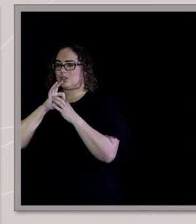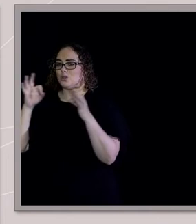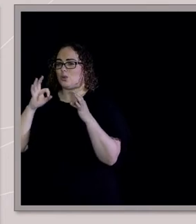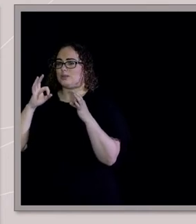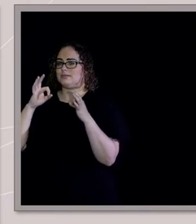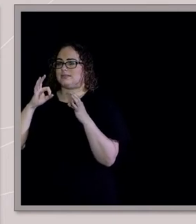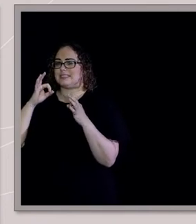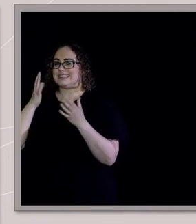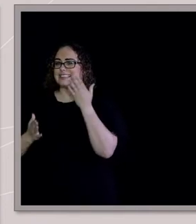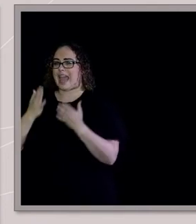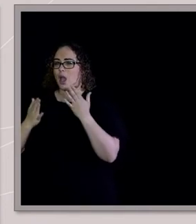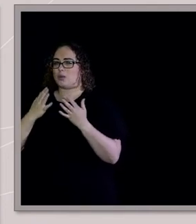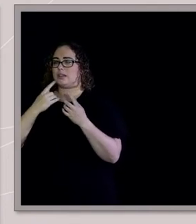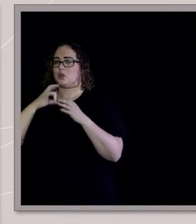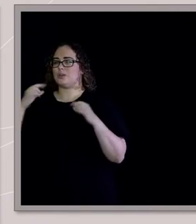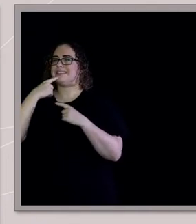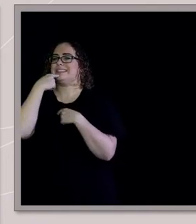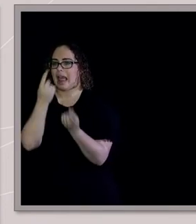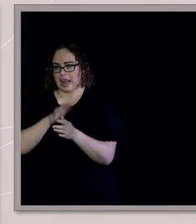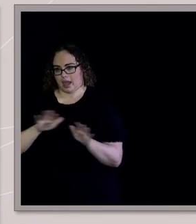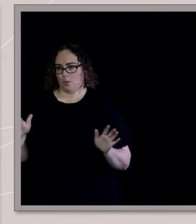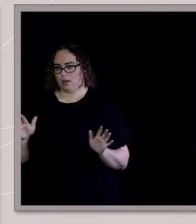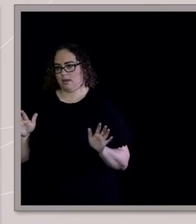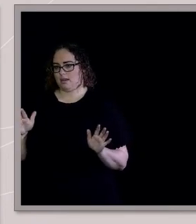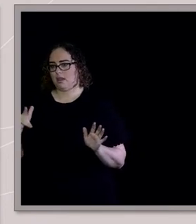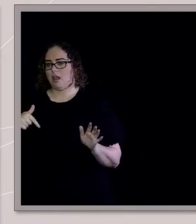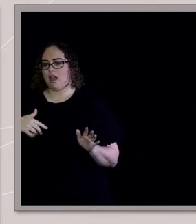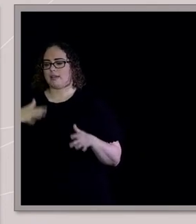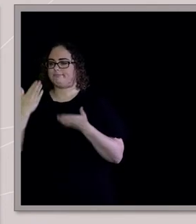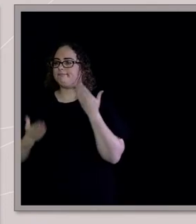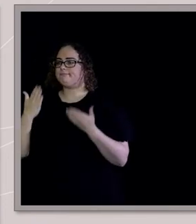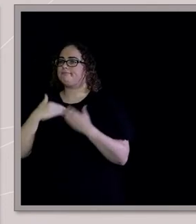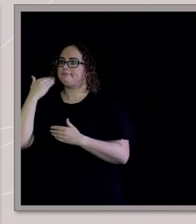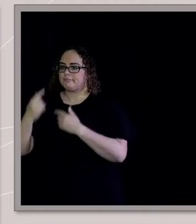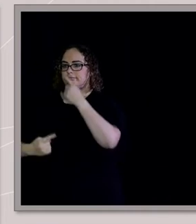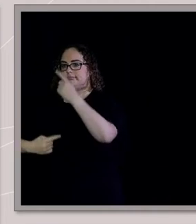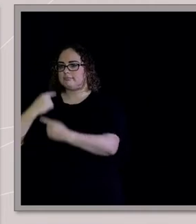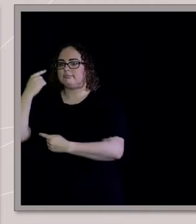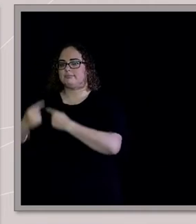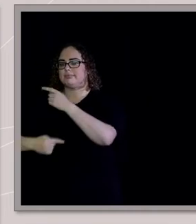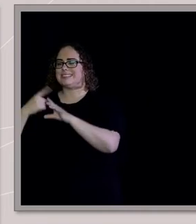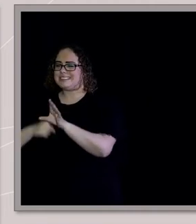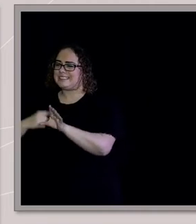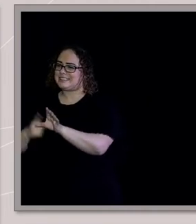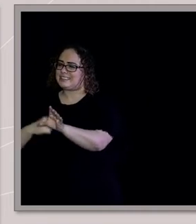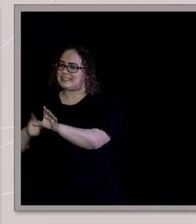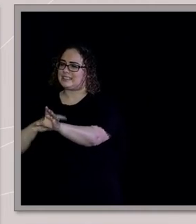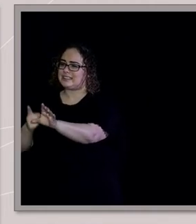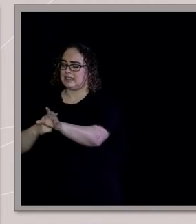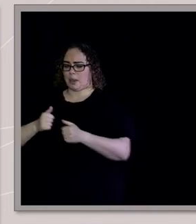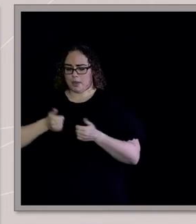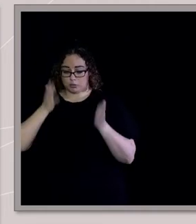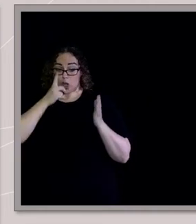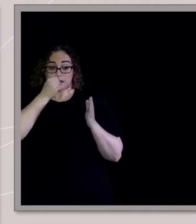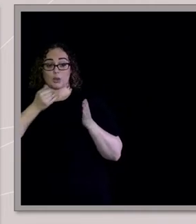years. It wasn't really an environment where you ask questions, not real questions. It wasn't an environment where